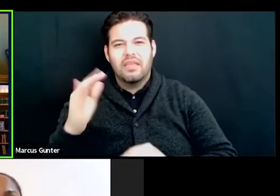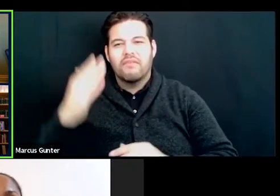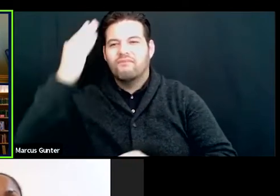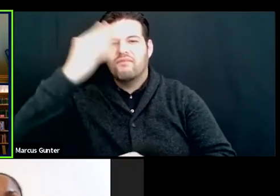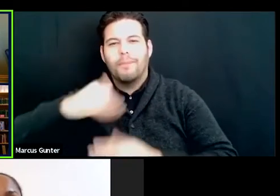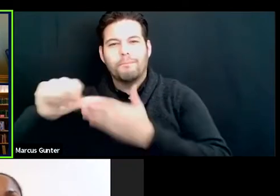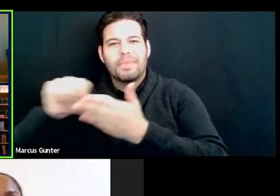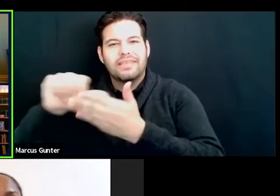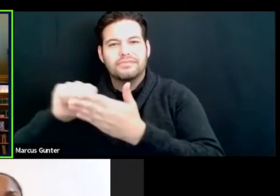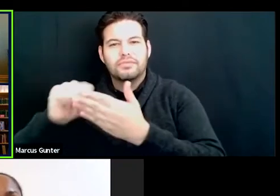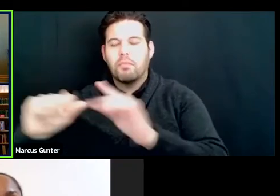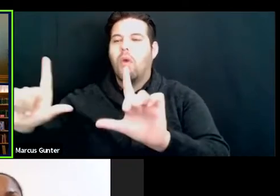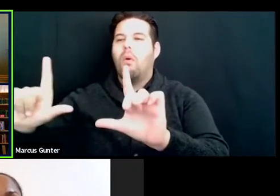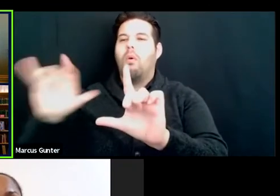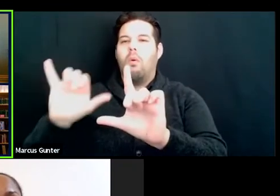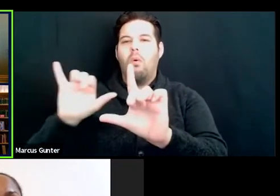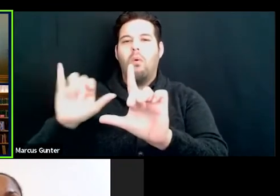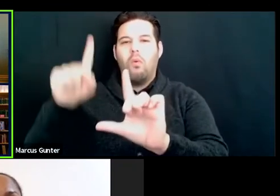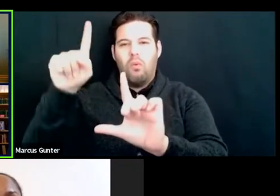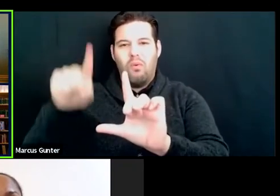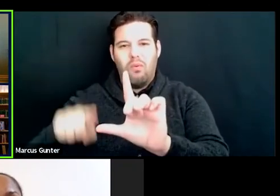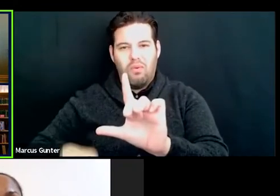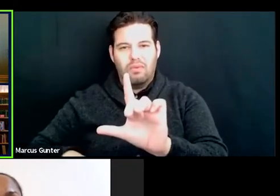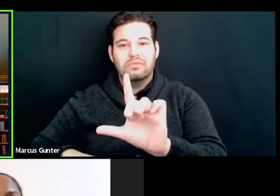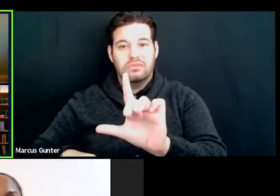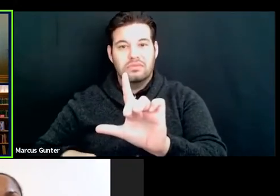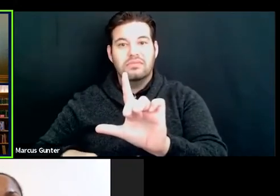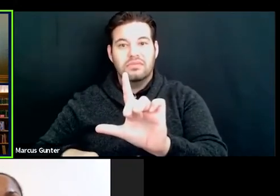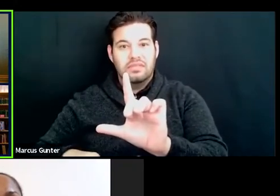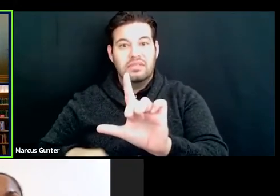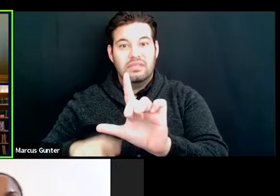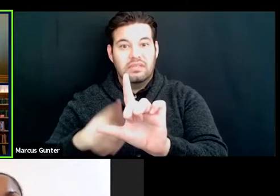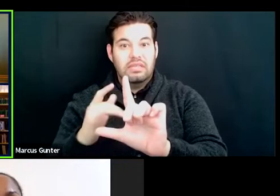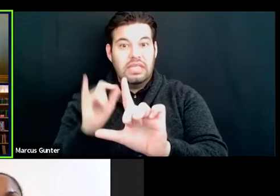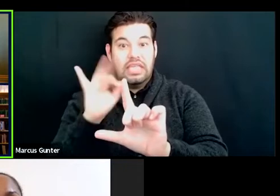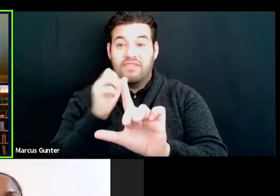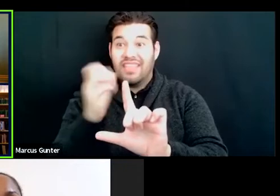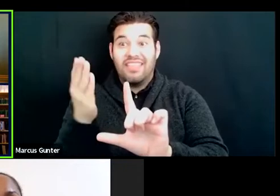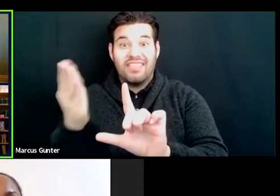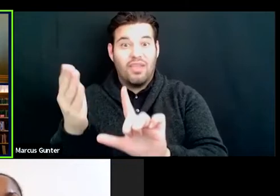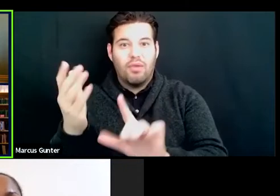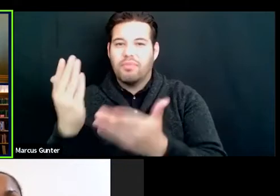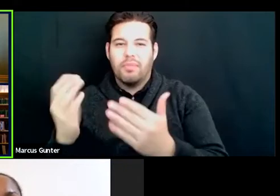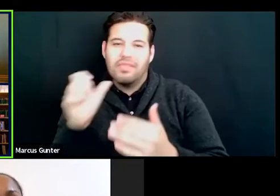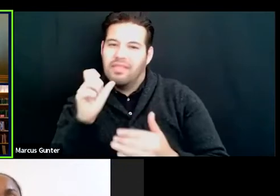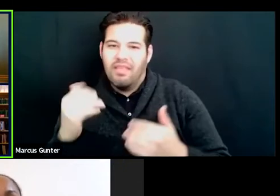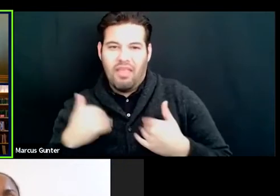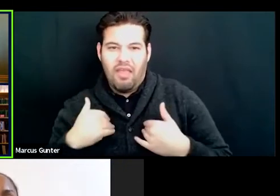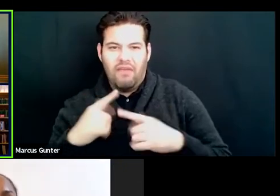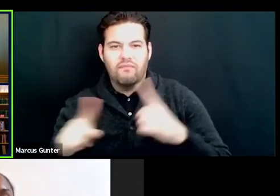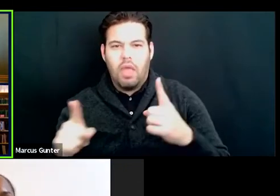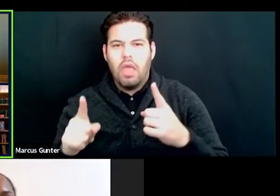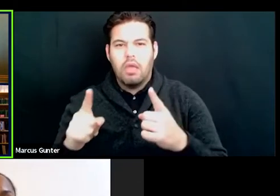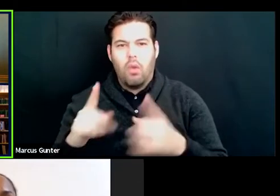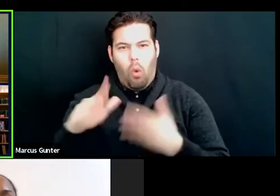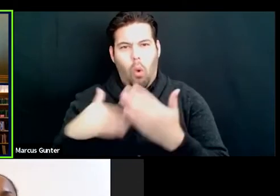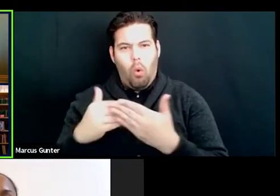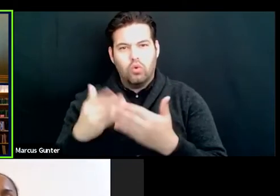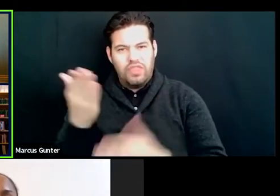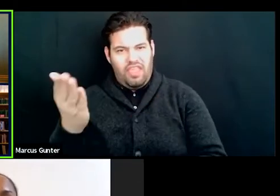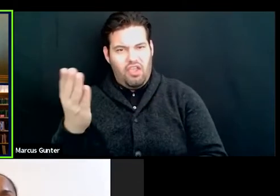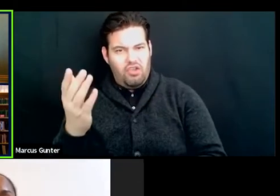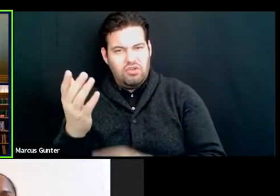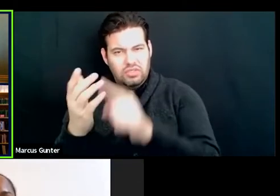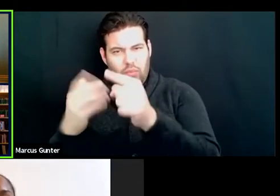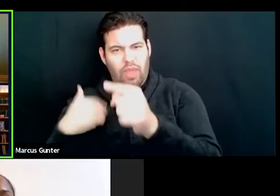you know that if information should exist, it would be there. And if it's not there, it probably doesn't exist, but people shouldn't have to go fish around to